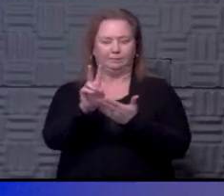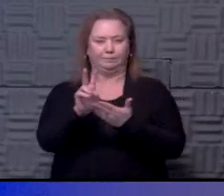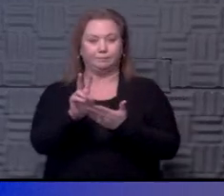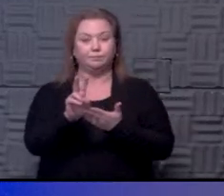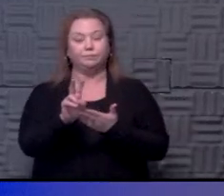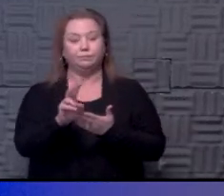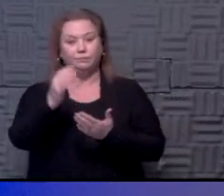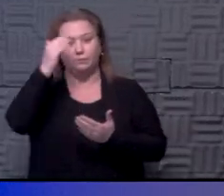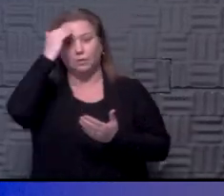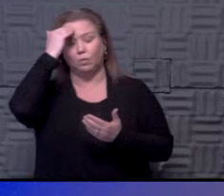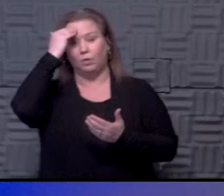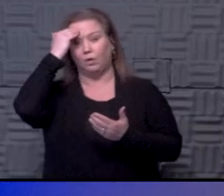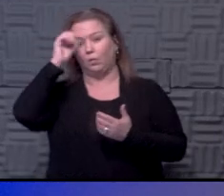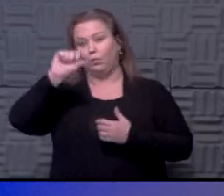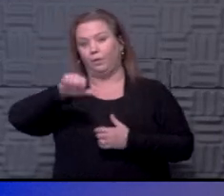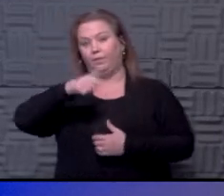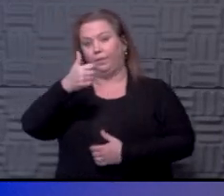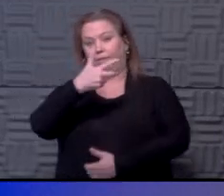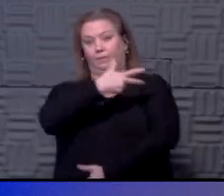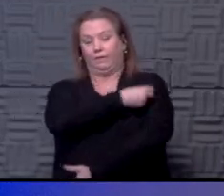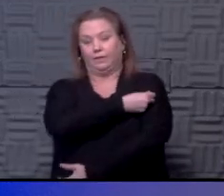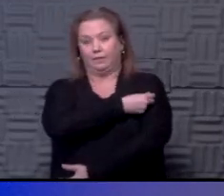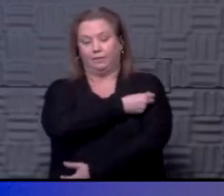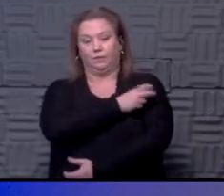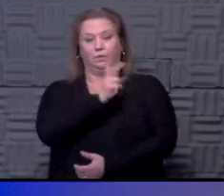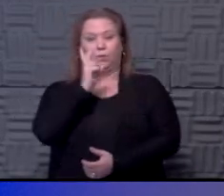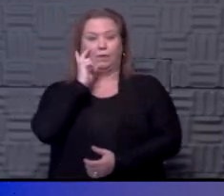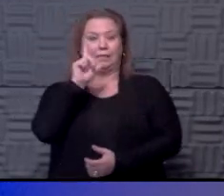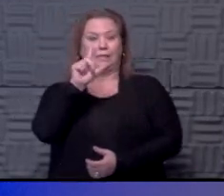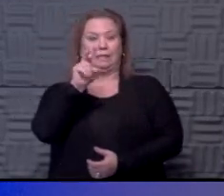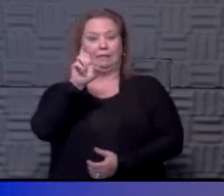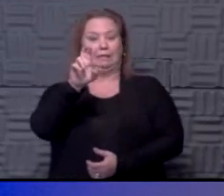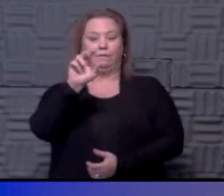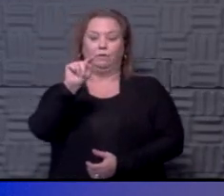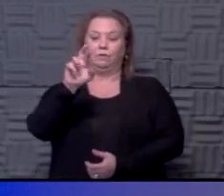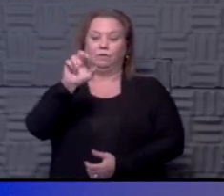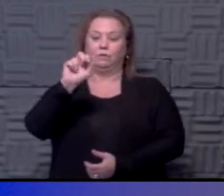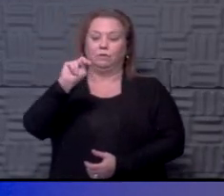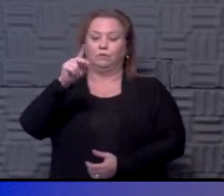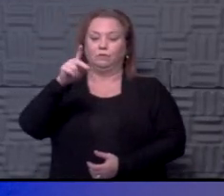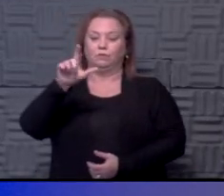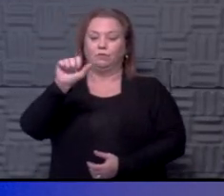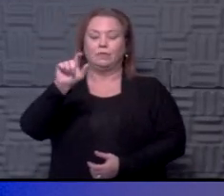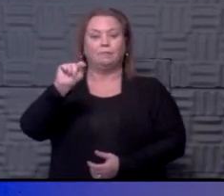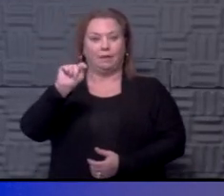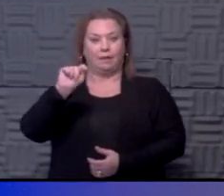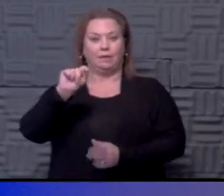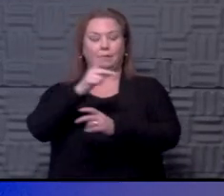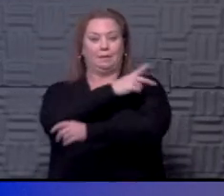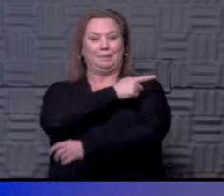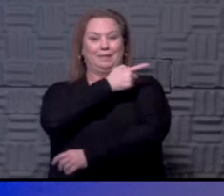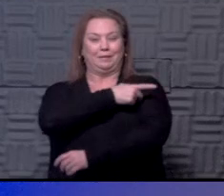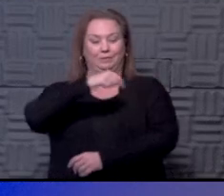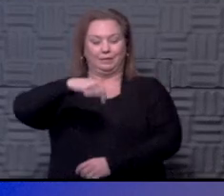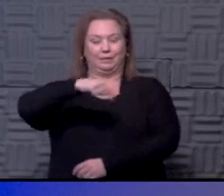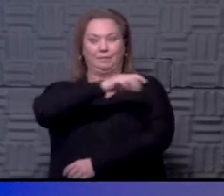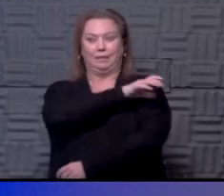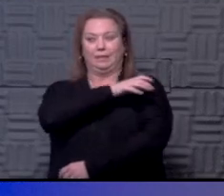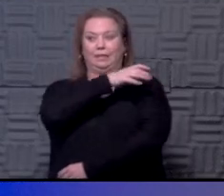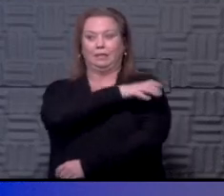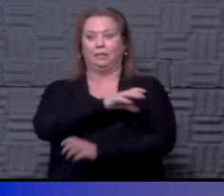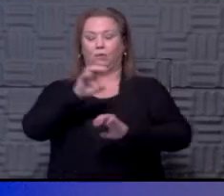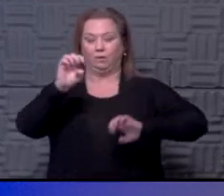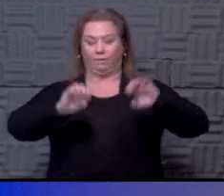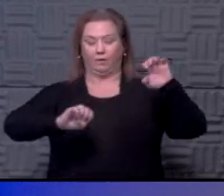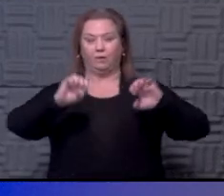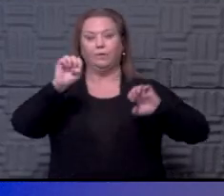weeks. But we know that with other vaccines, for instance, when I see liver transplant patients in my clinic, when they're getting evaluated,